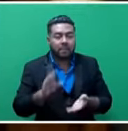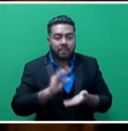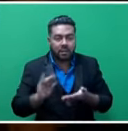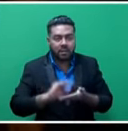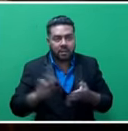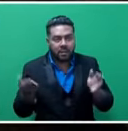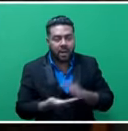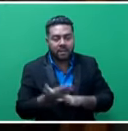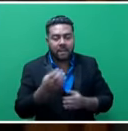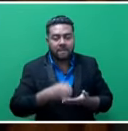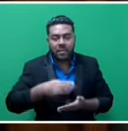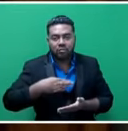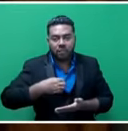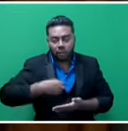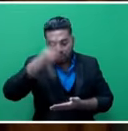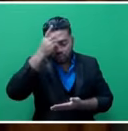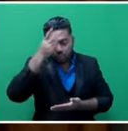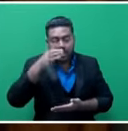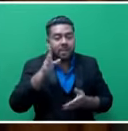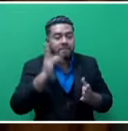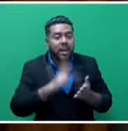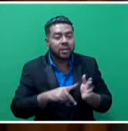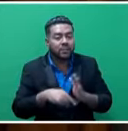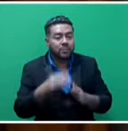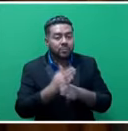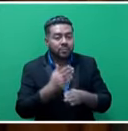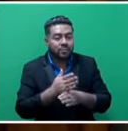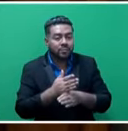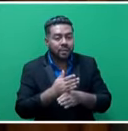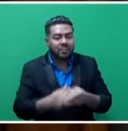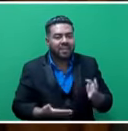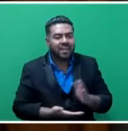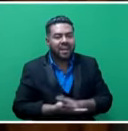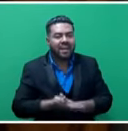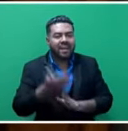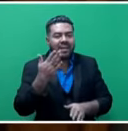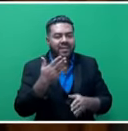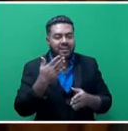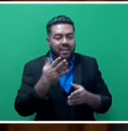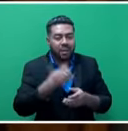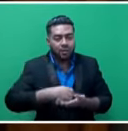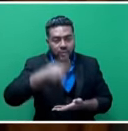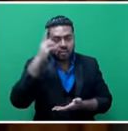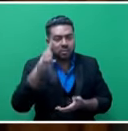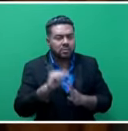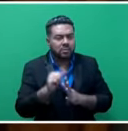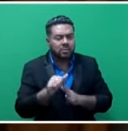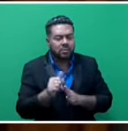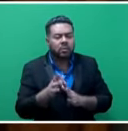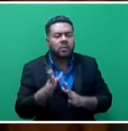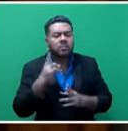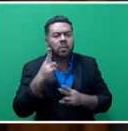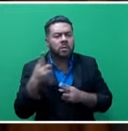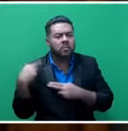Mr. Speaker says part of its mandated function, the Higher Education Commission is also responsible for the disembursement